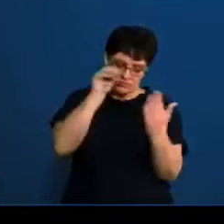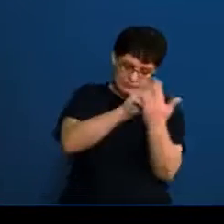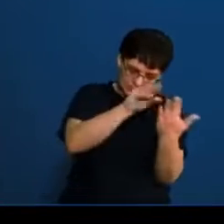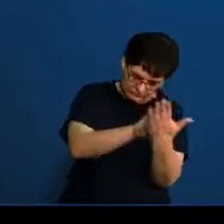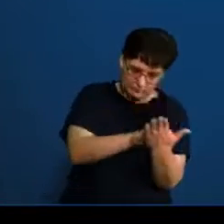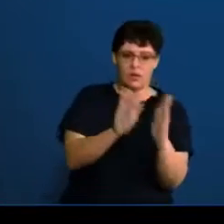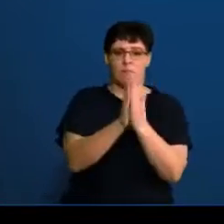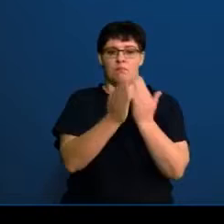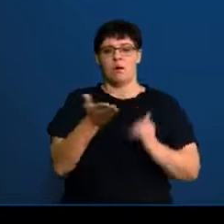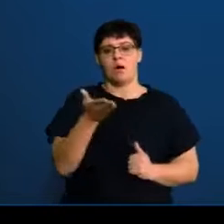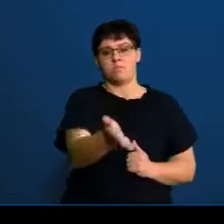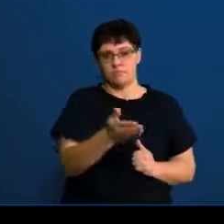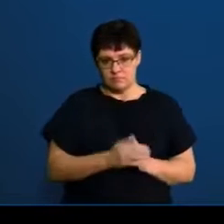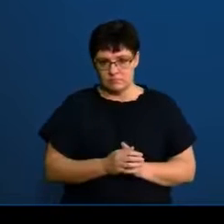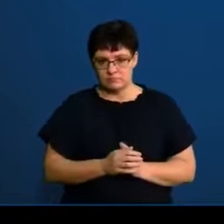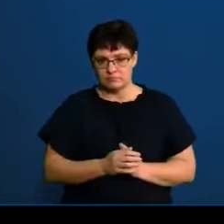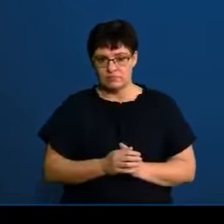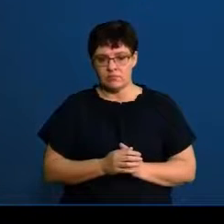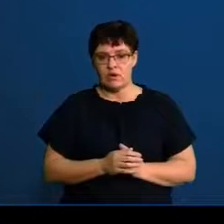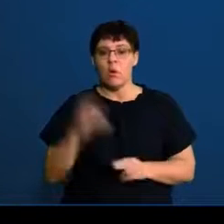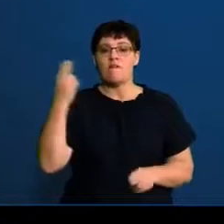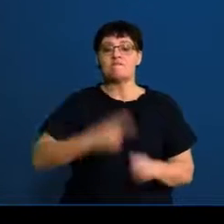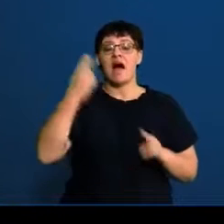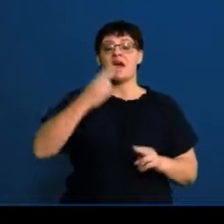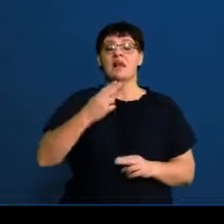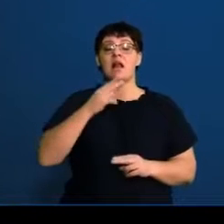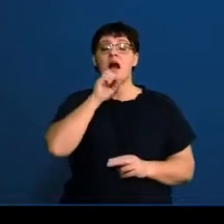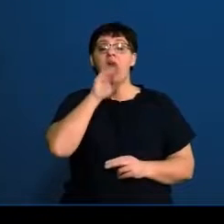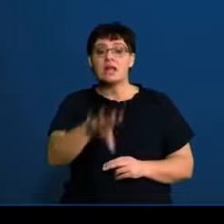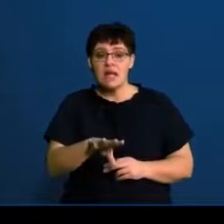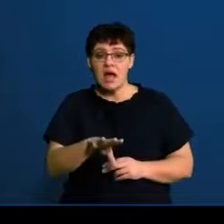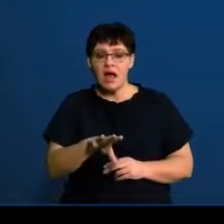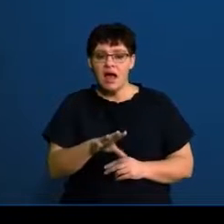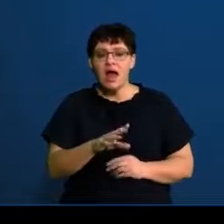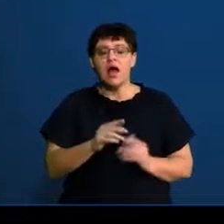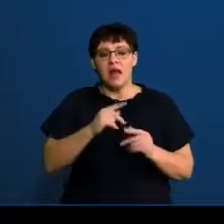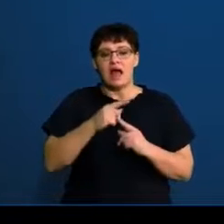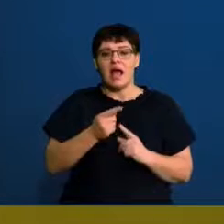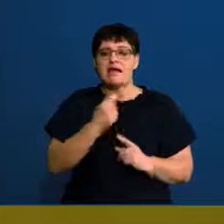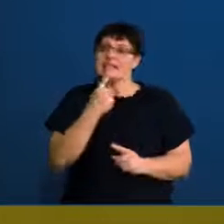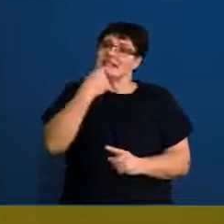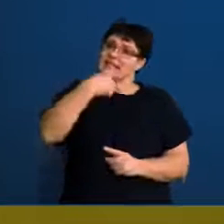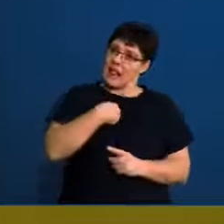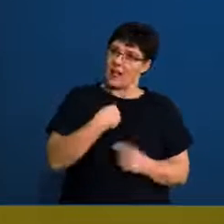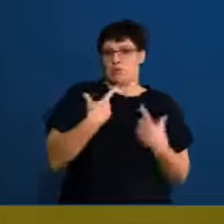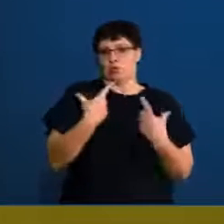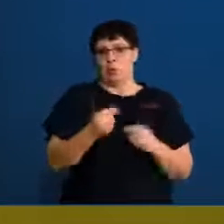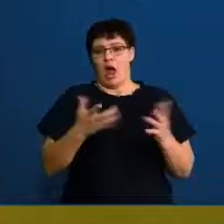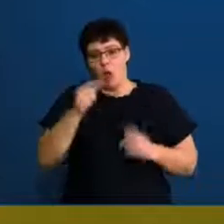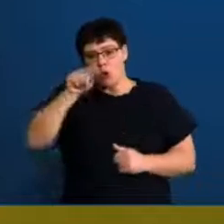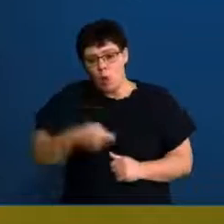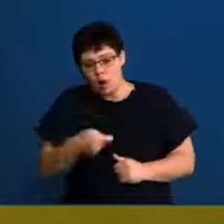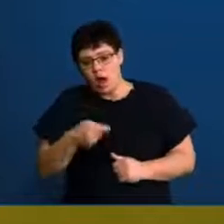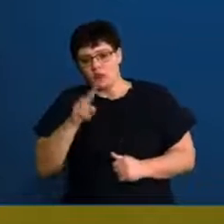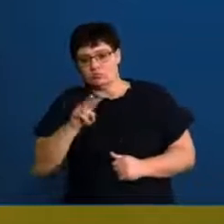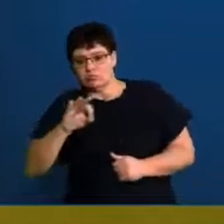And then finally, round off your final answer in the context that it was given. And I'm going to discuss this a little bit